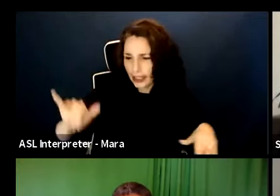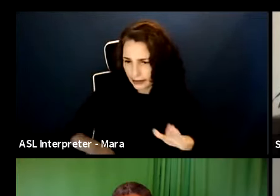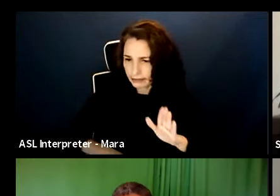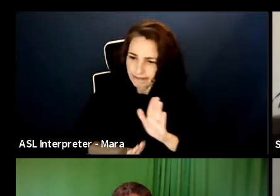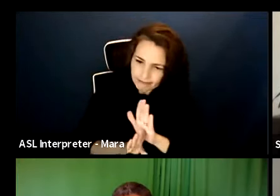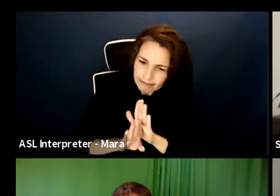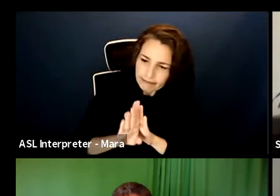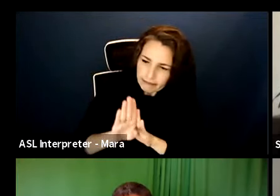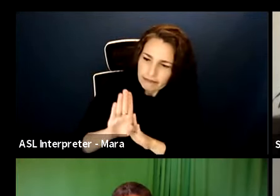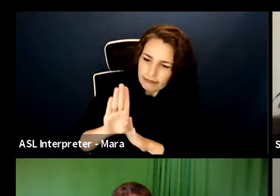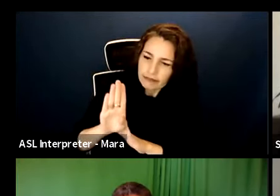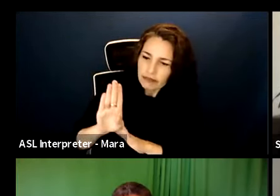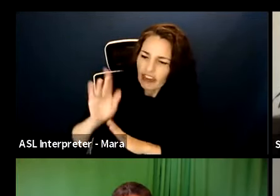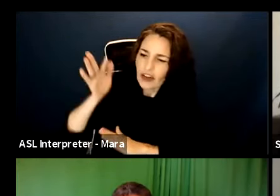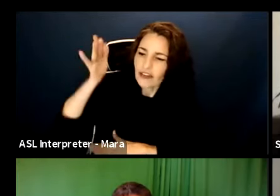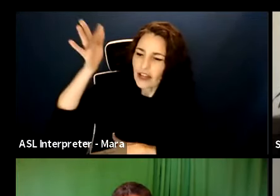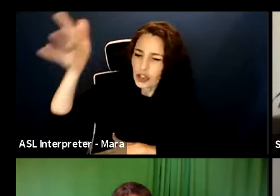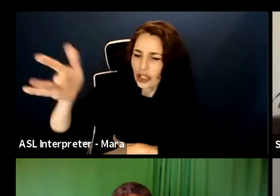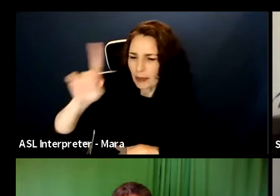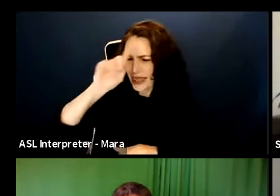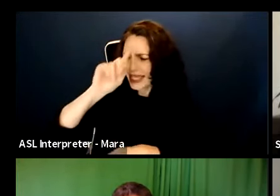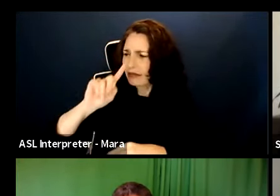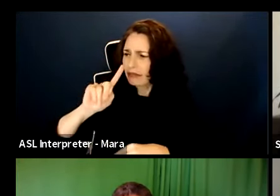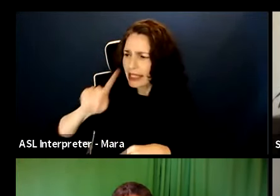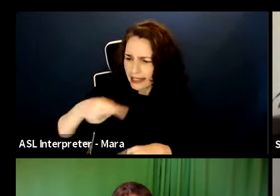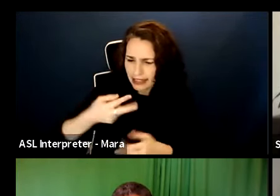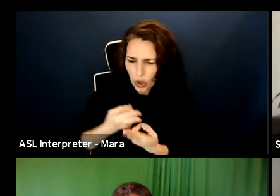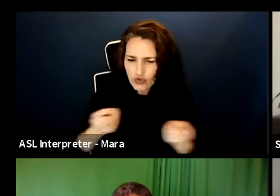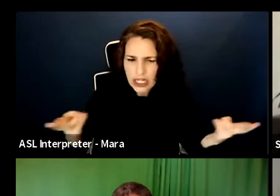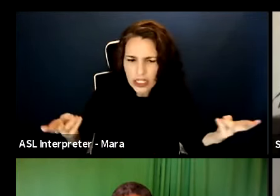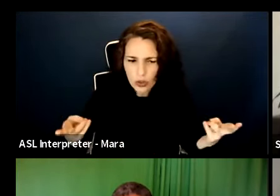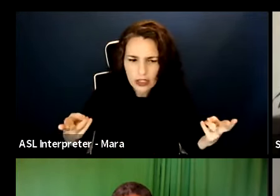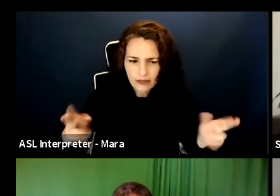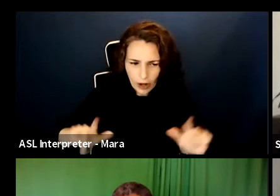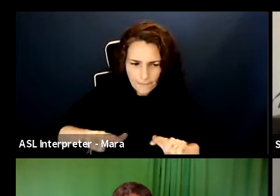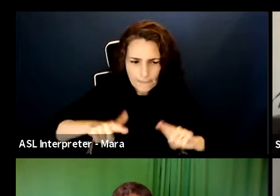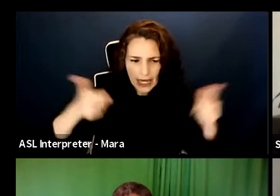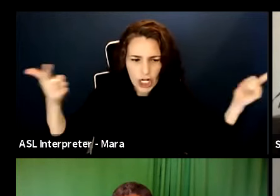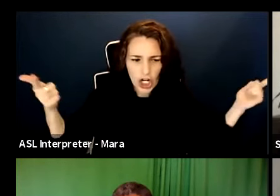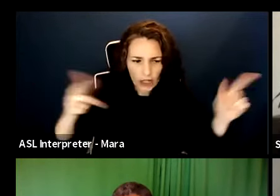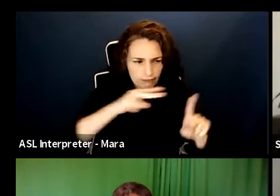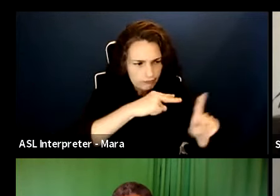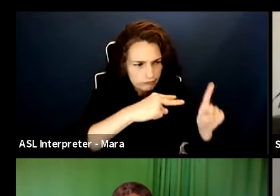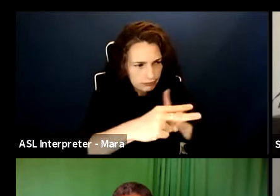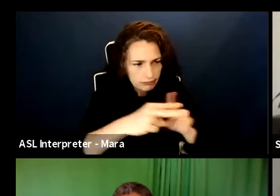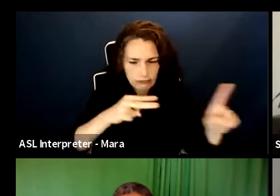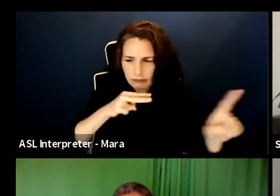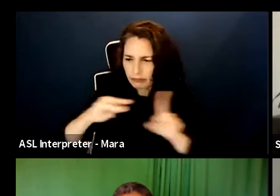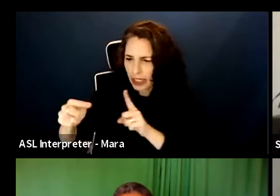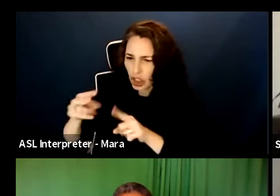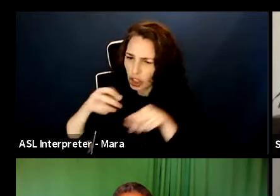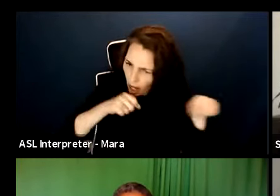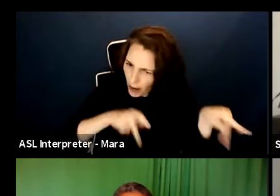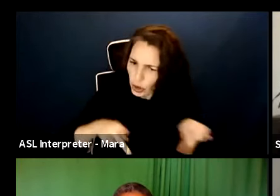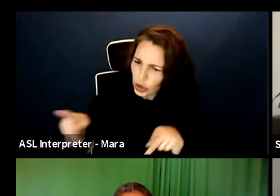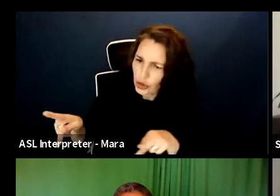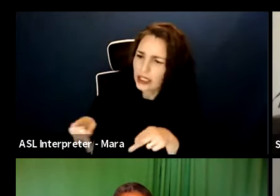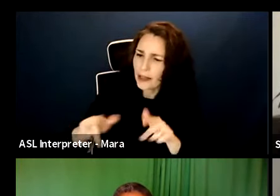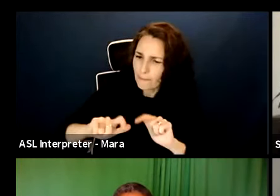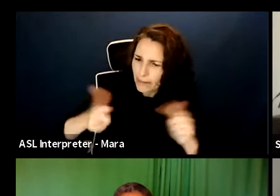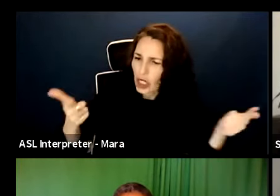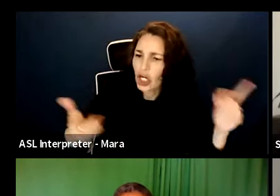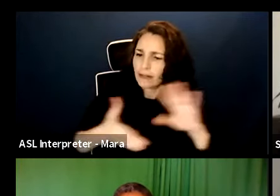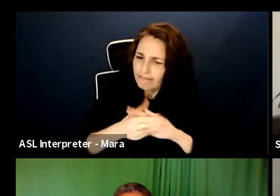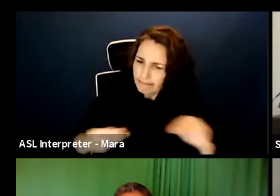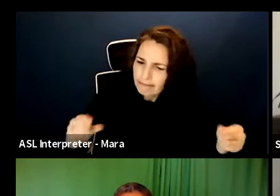this as a resource, as a part of a bigger narrative is the way to go. And we definitely, and this is a sort of a call to action